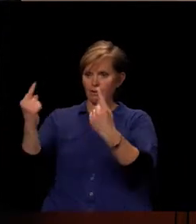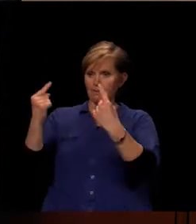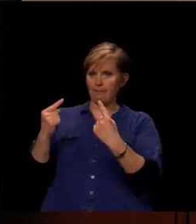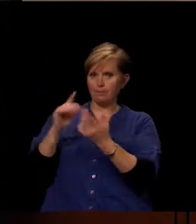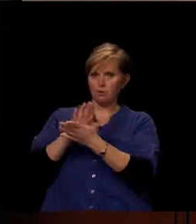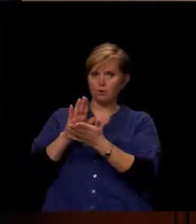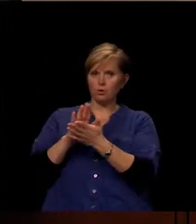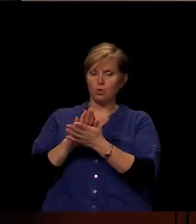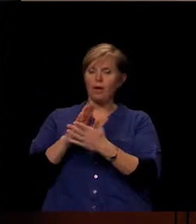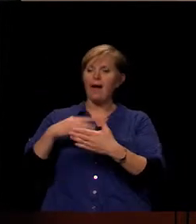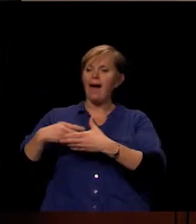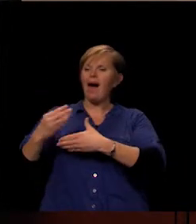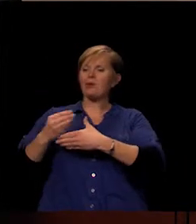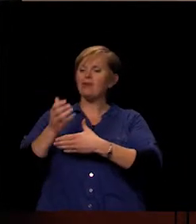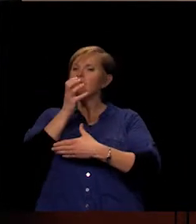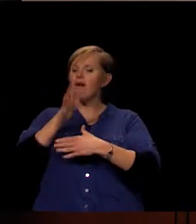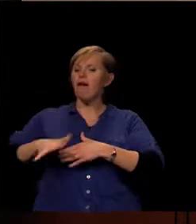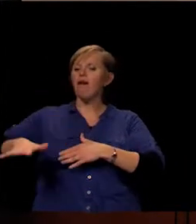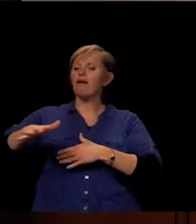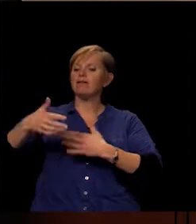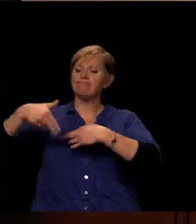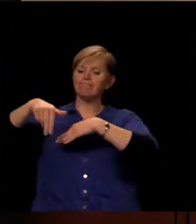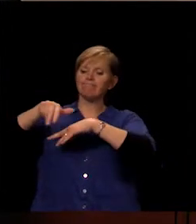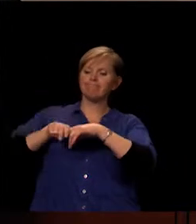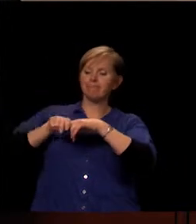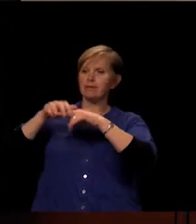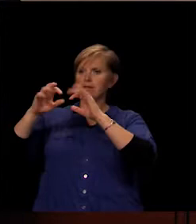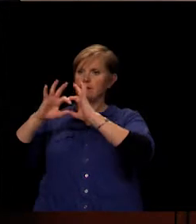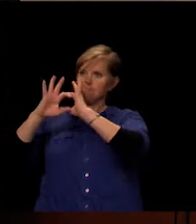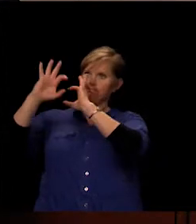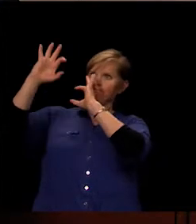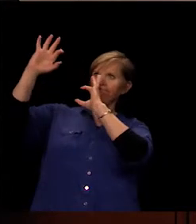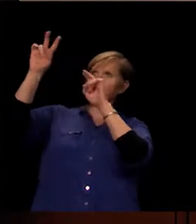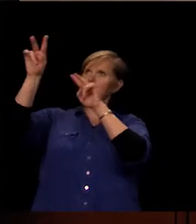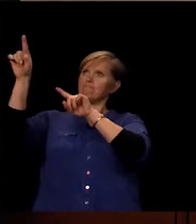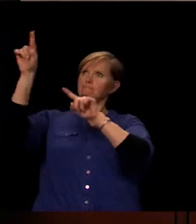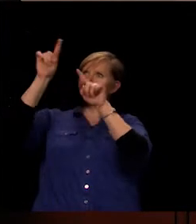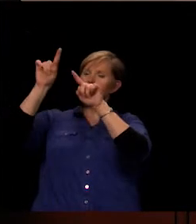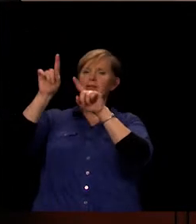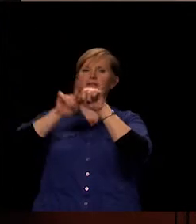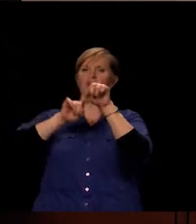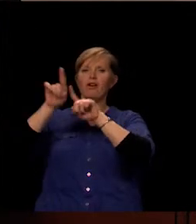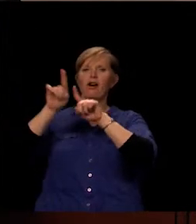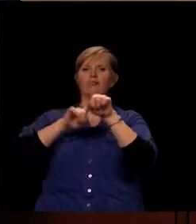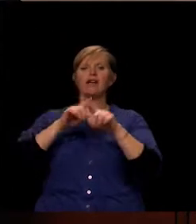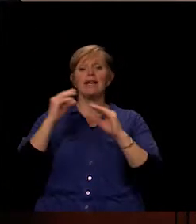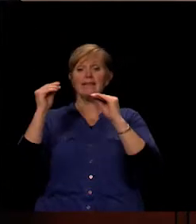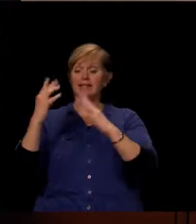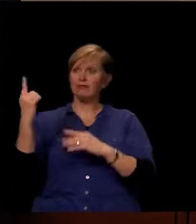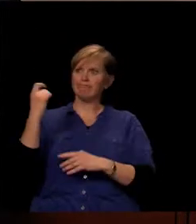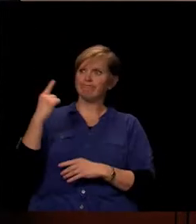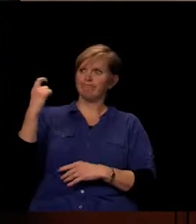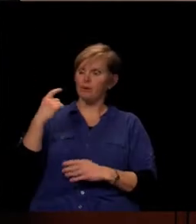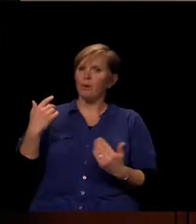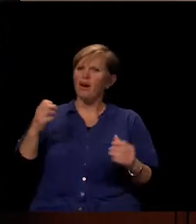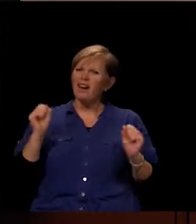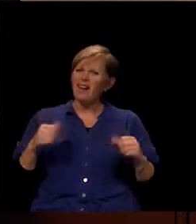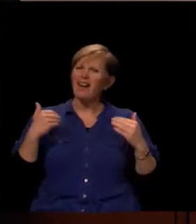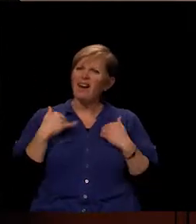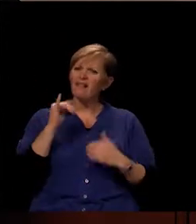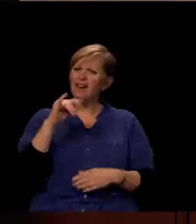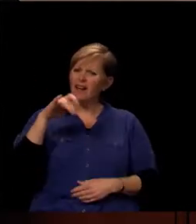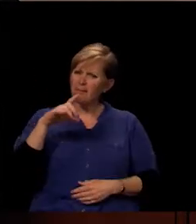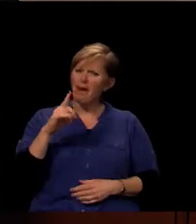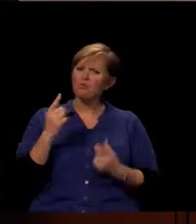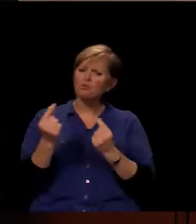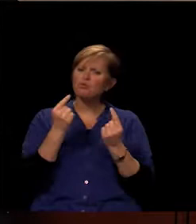and set up the telescopes and look at stars. She's been after me for two years saying, boy, it would be really cool if I had an iPad to do some of the neat apps that you could do